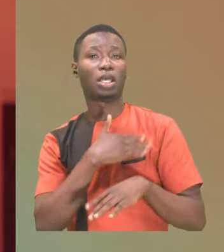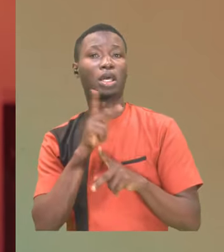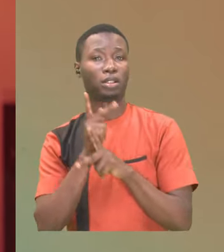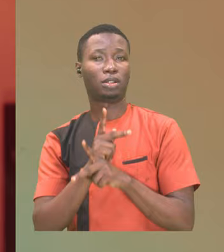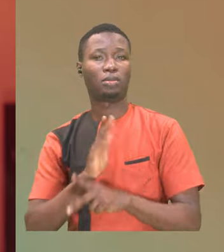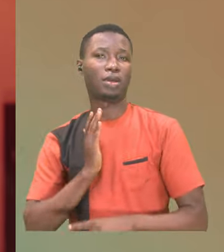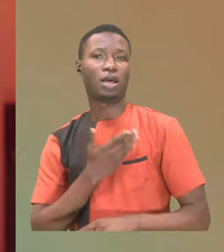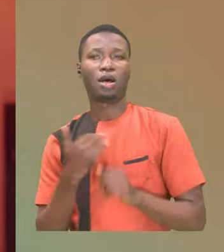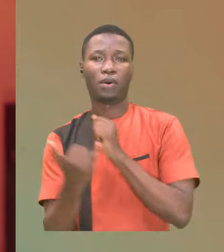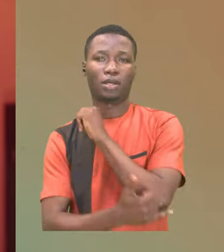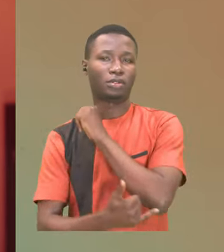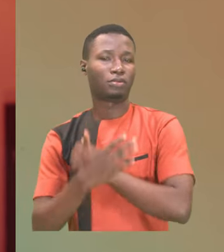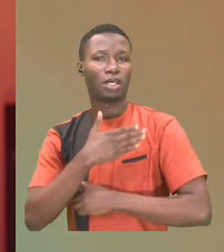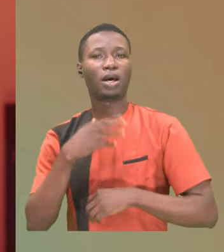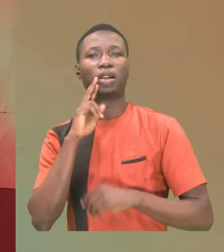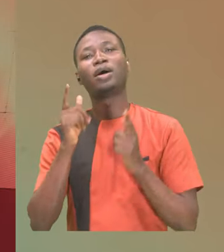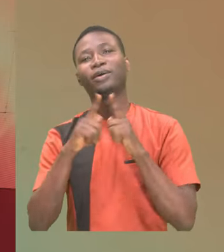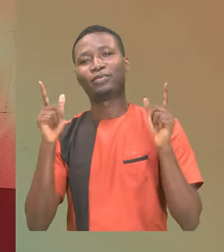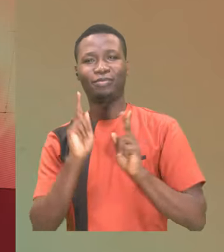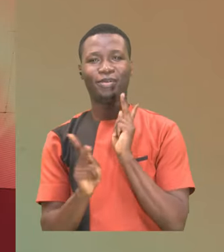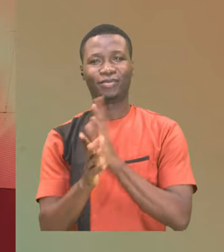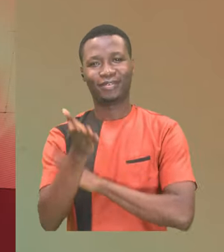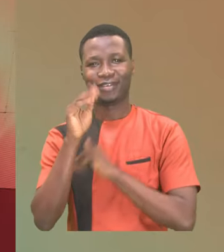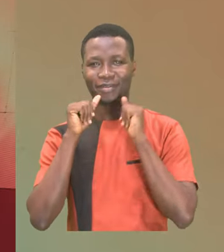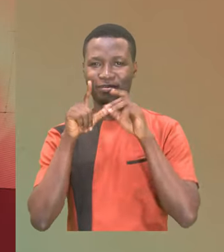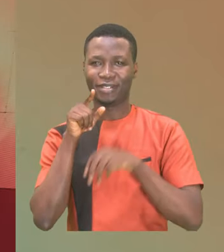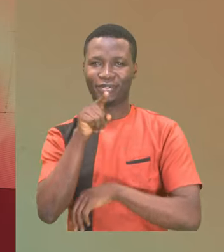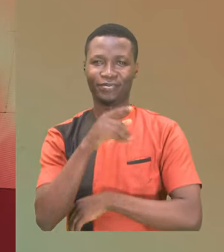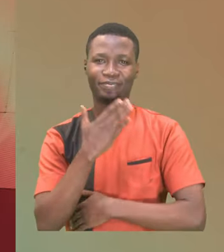our republic and her great people. God bless you.